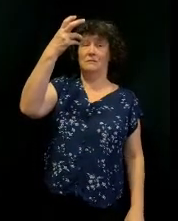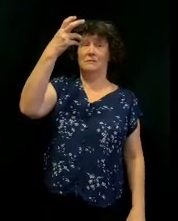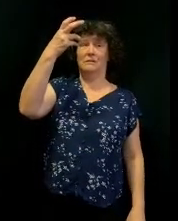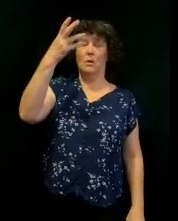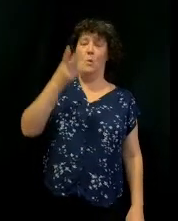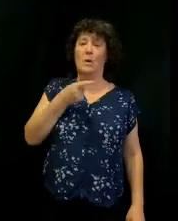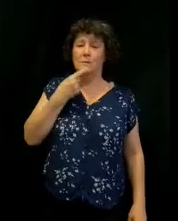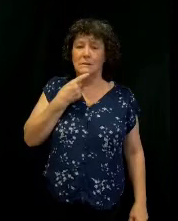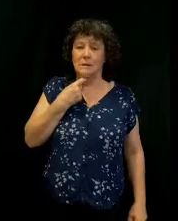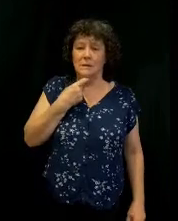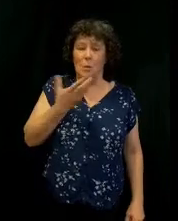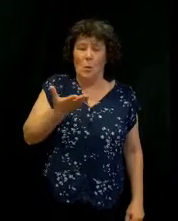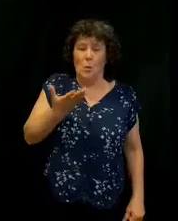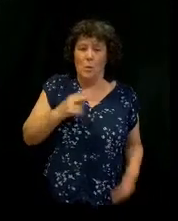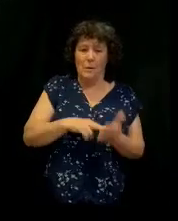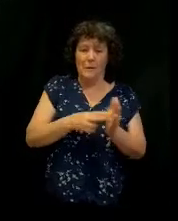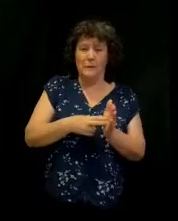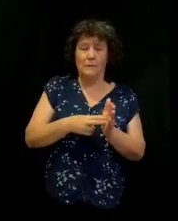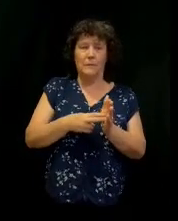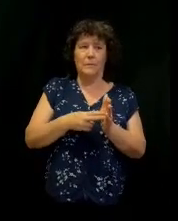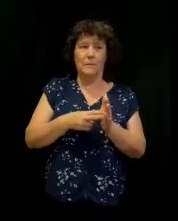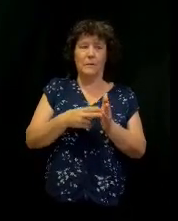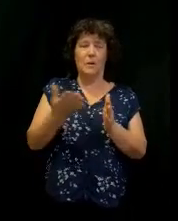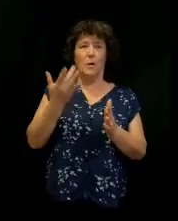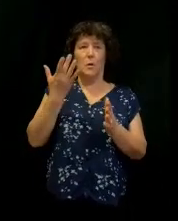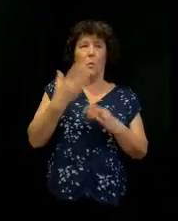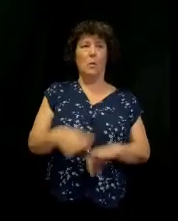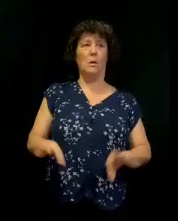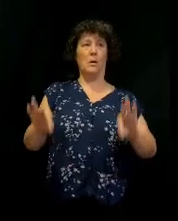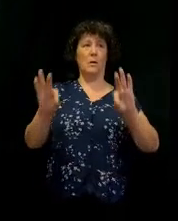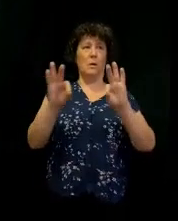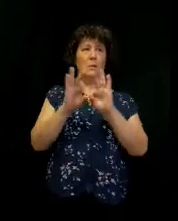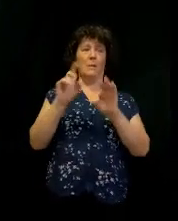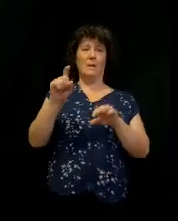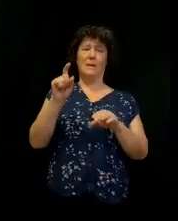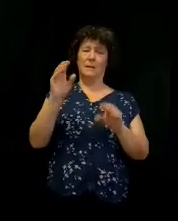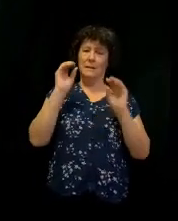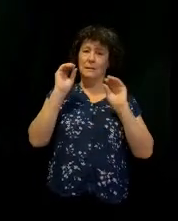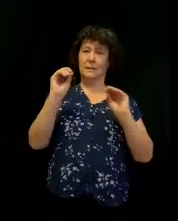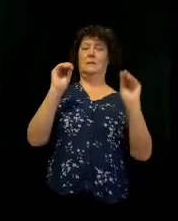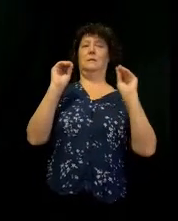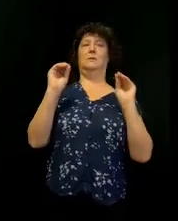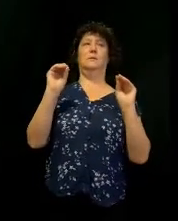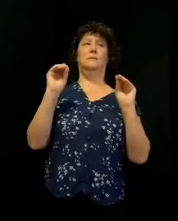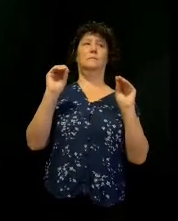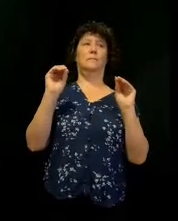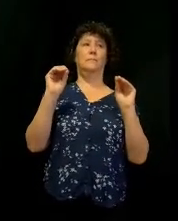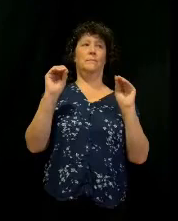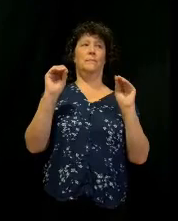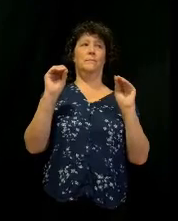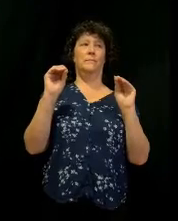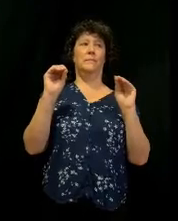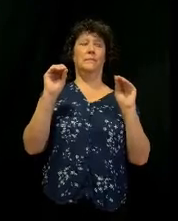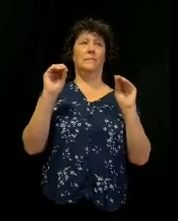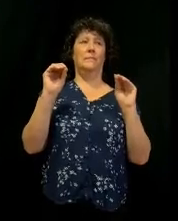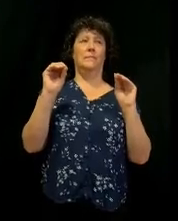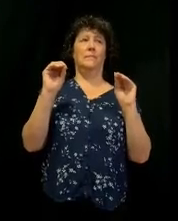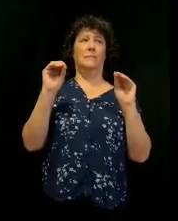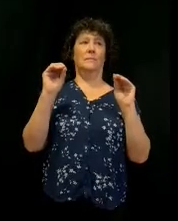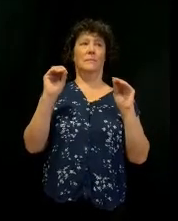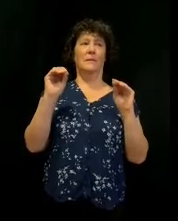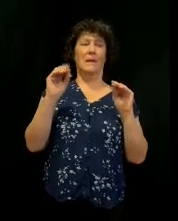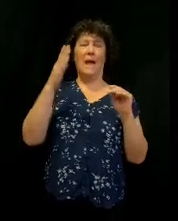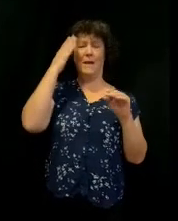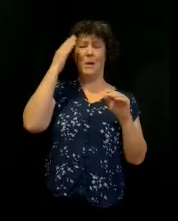What am I saying? Listen, this is why it's important for me to do this. I need to teach you. I got to teach you. And I know